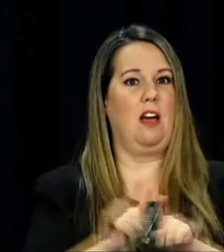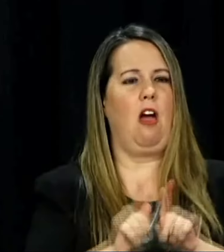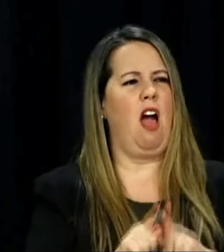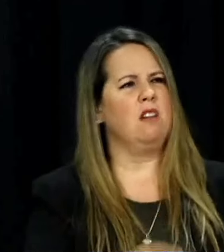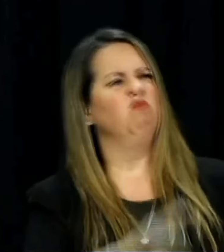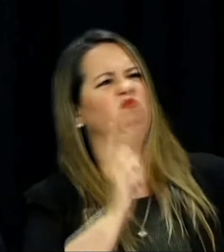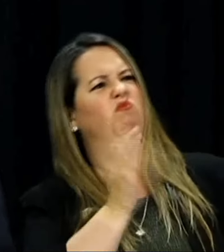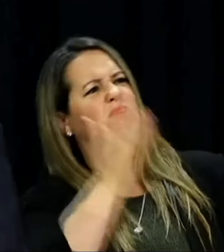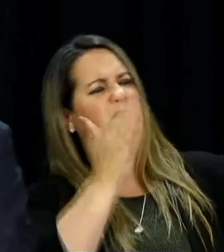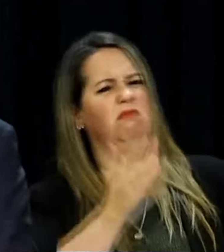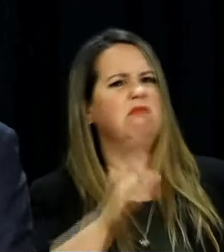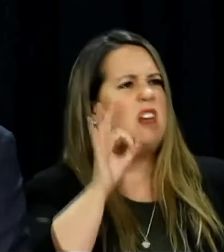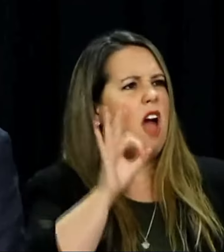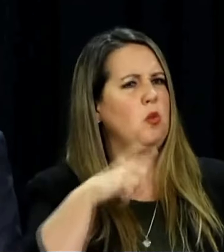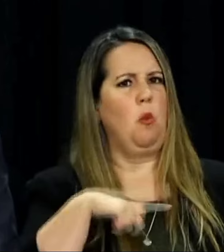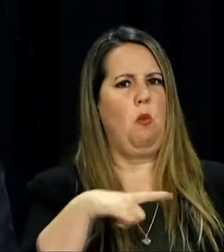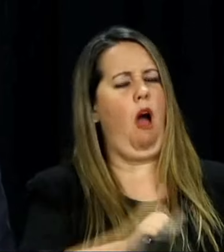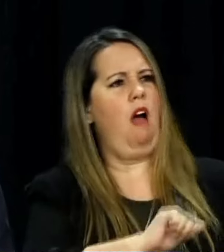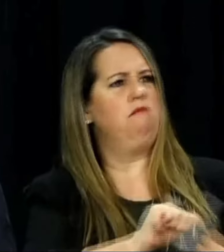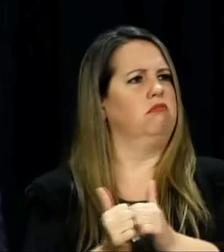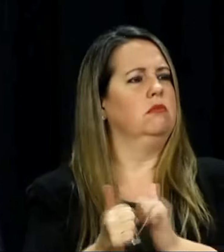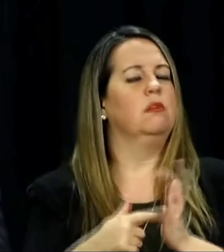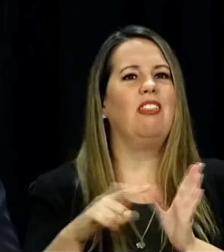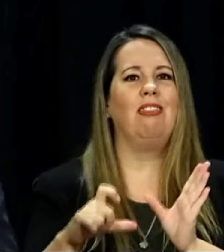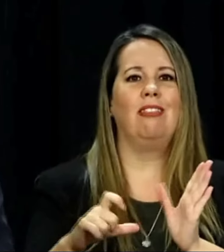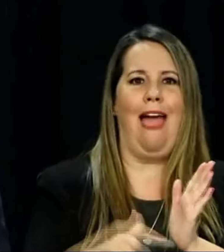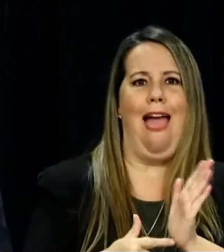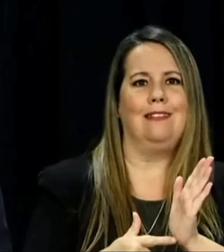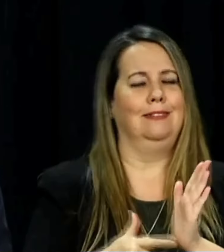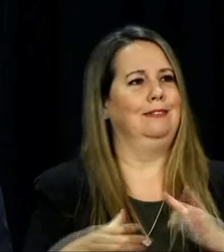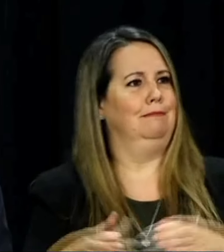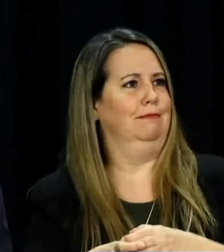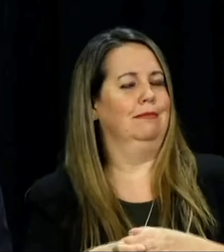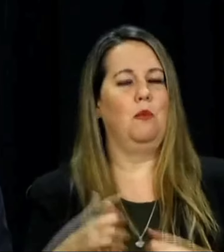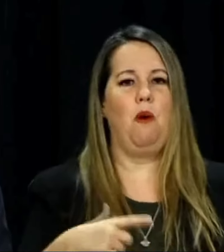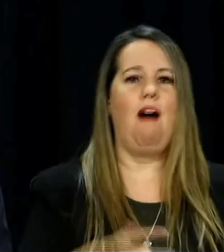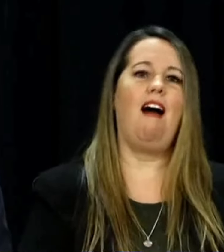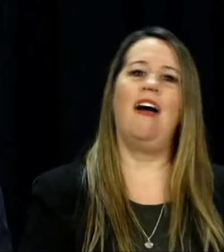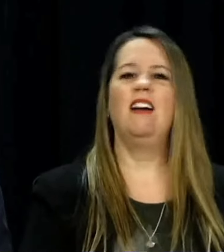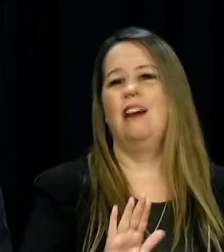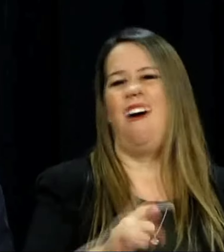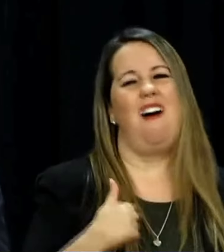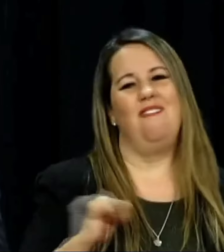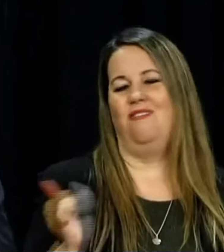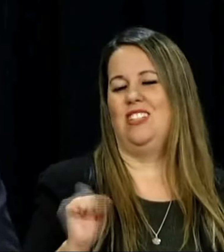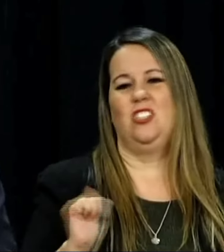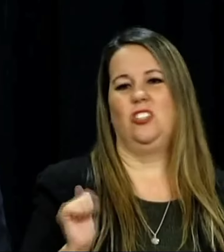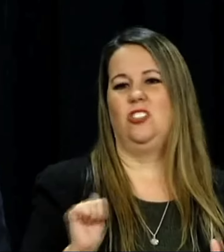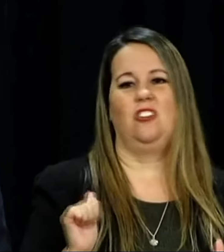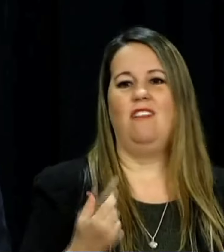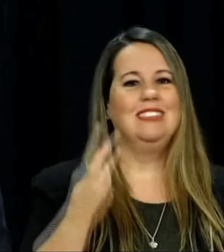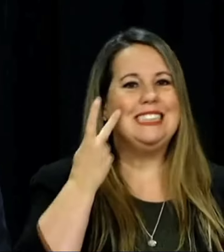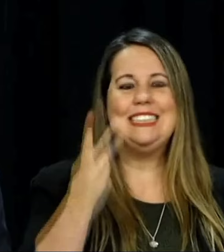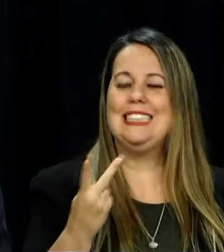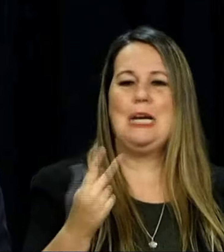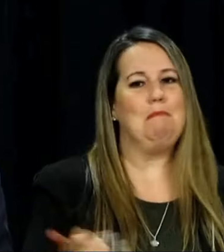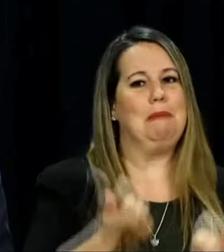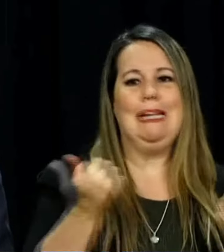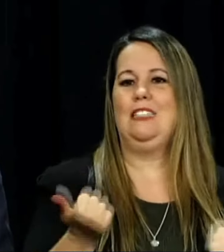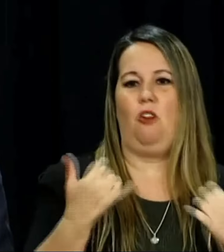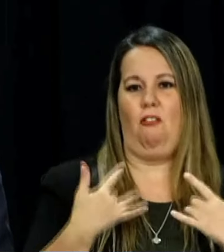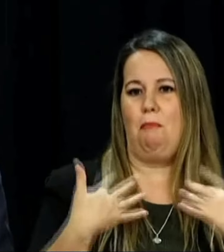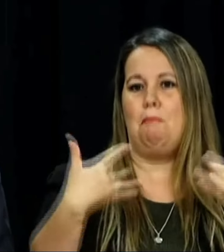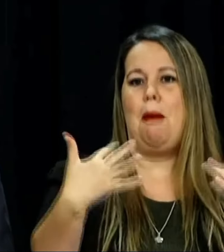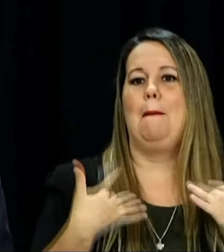Why not? Because I'm not. The reality is there'll be polls, there'll be lots of polls. You've seen them already, public polls being announced in the last few months as well.